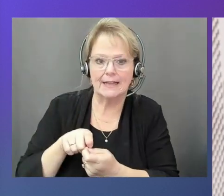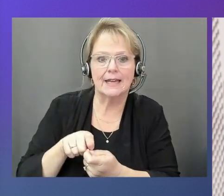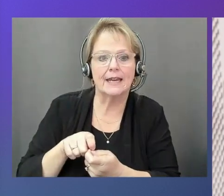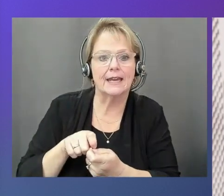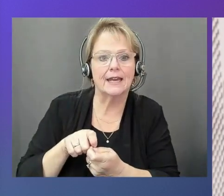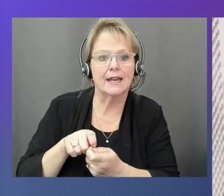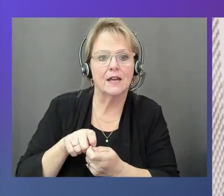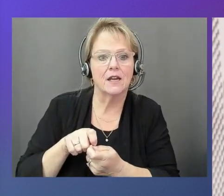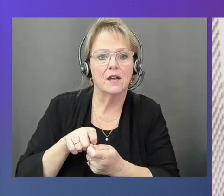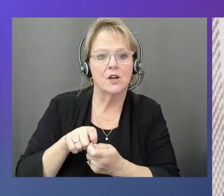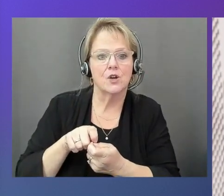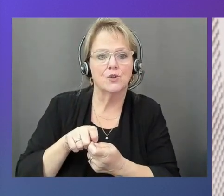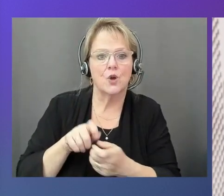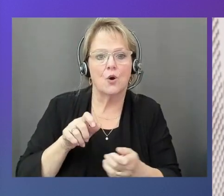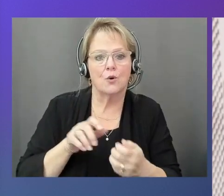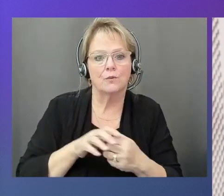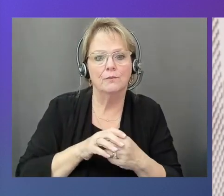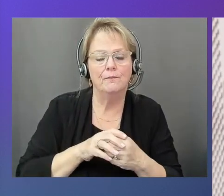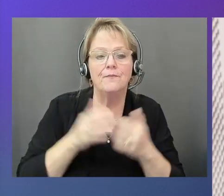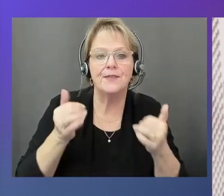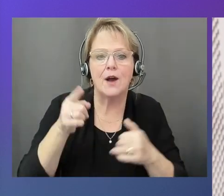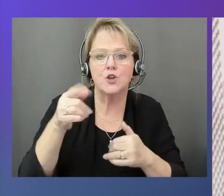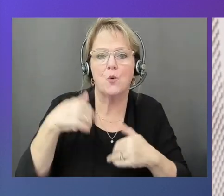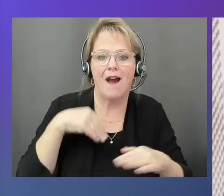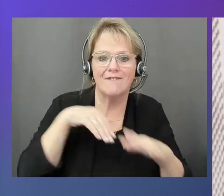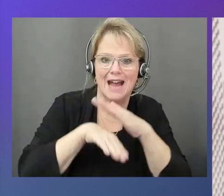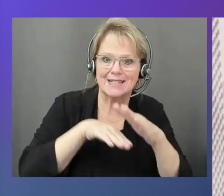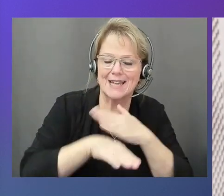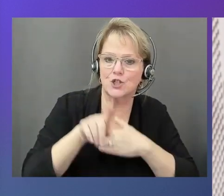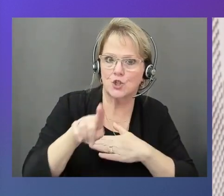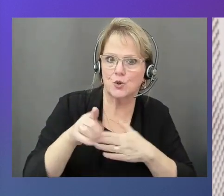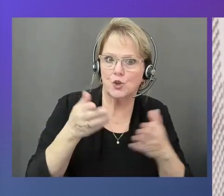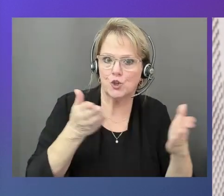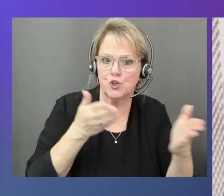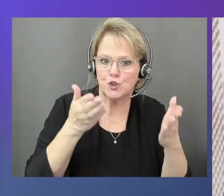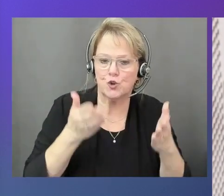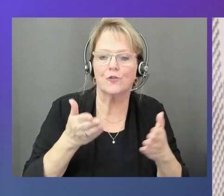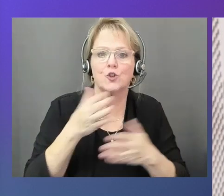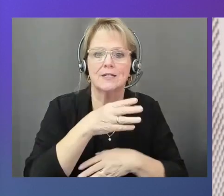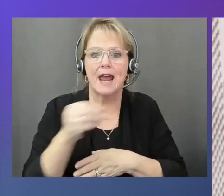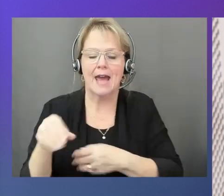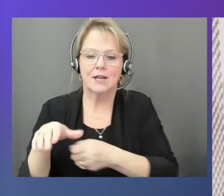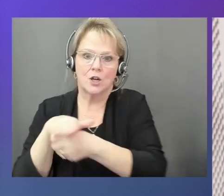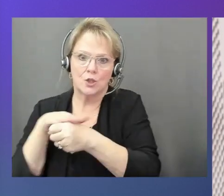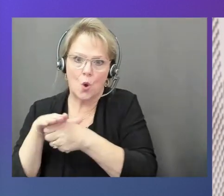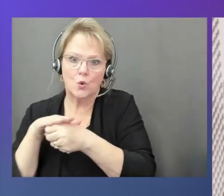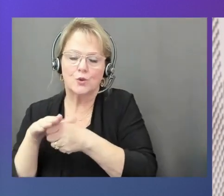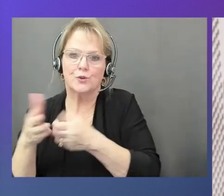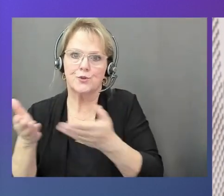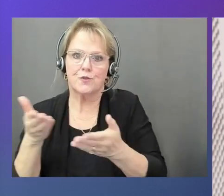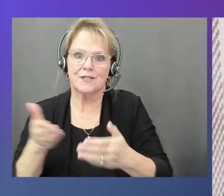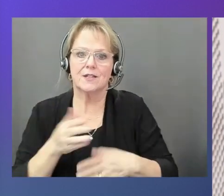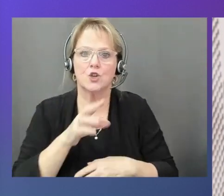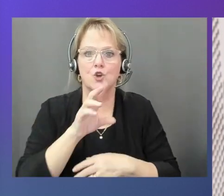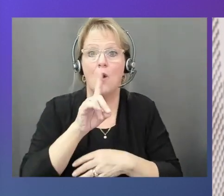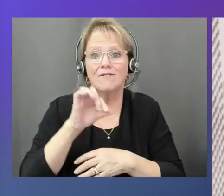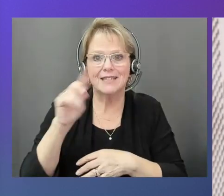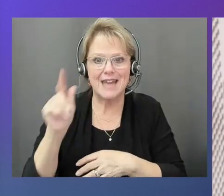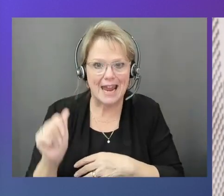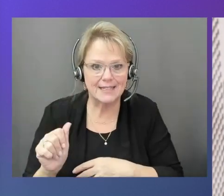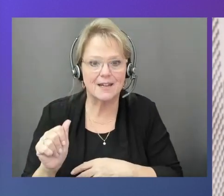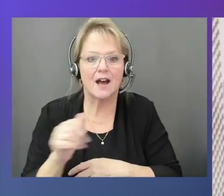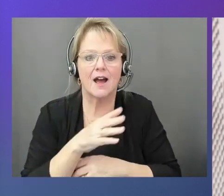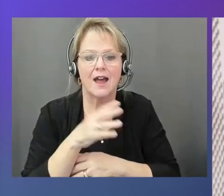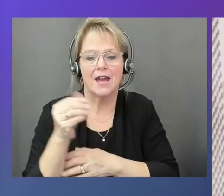minimize the latency, now you have access to your servers and AWS services locally. Yeah, so you have data, have locally